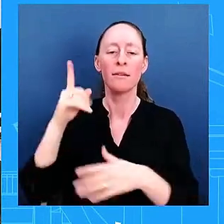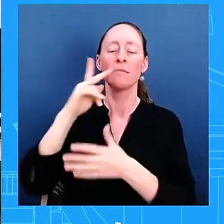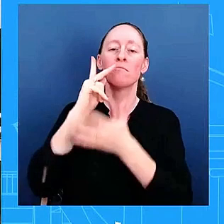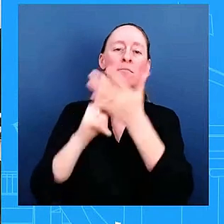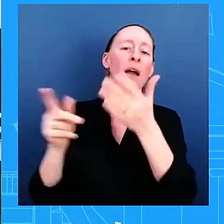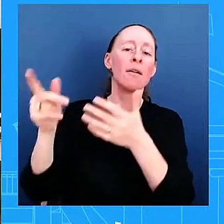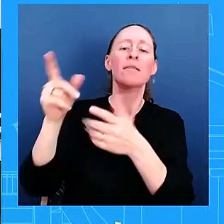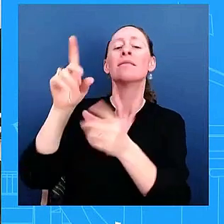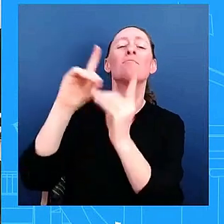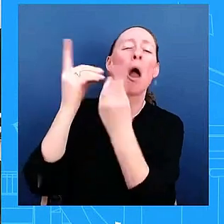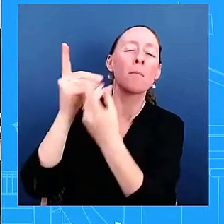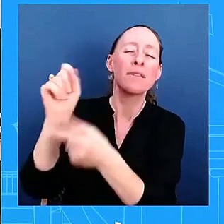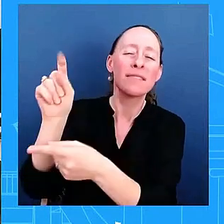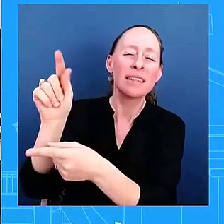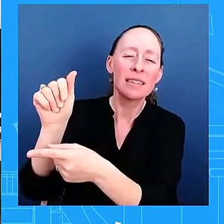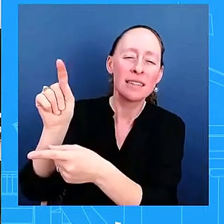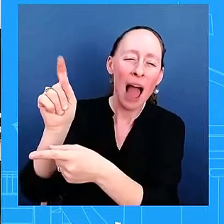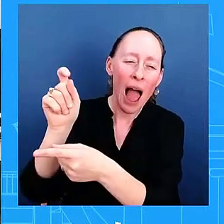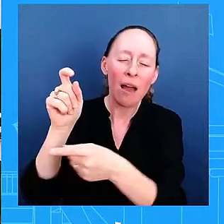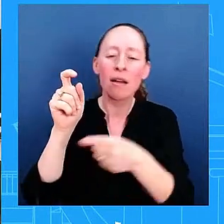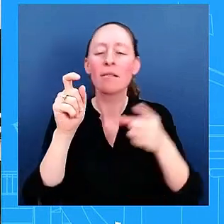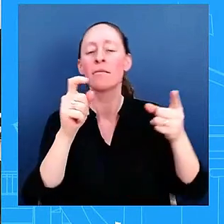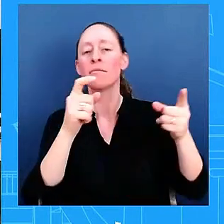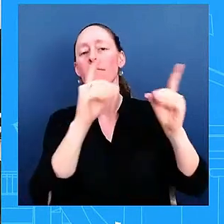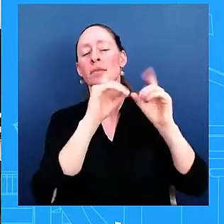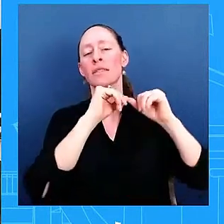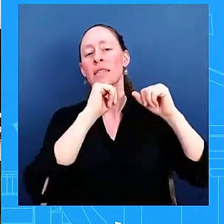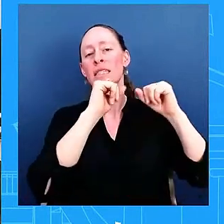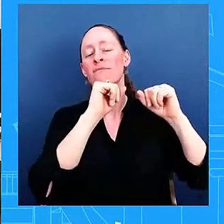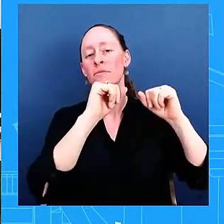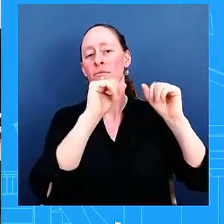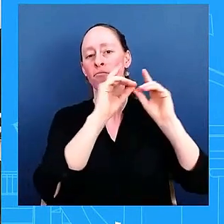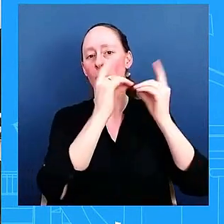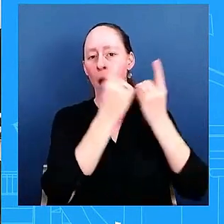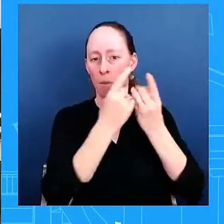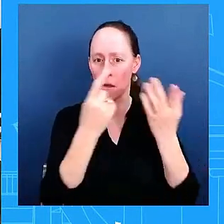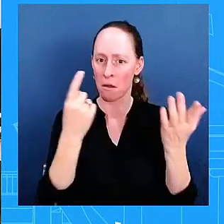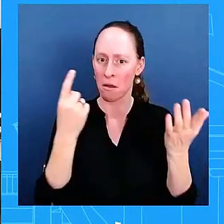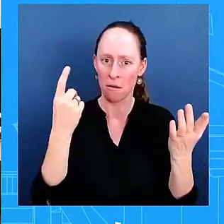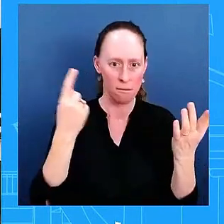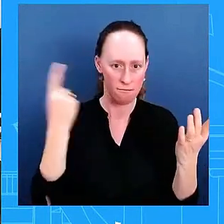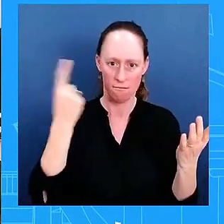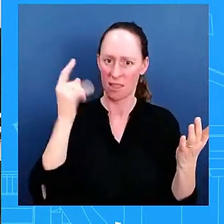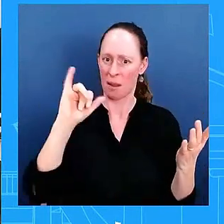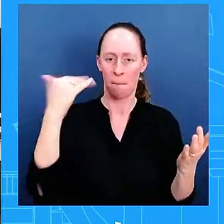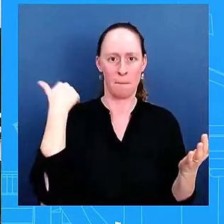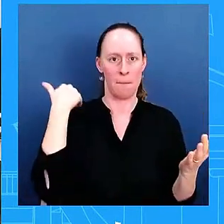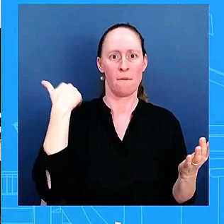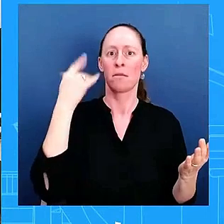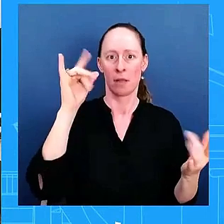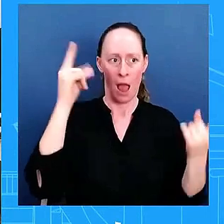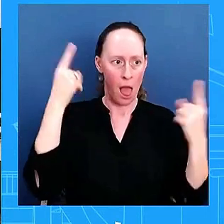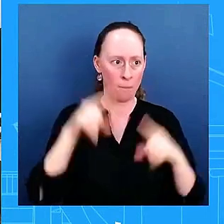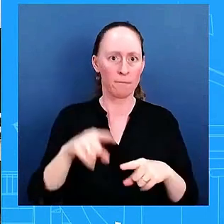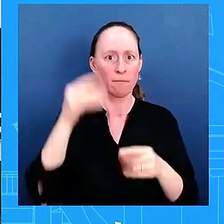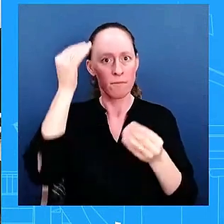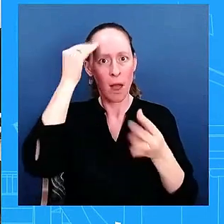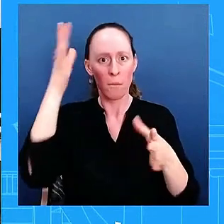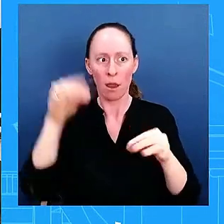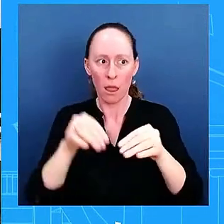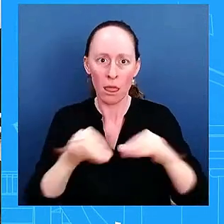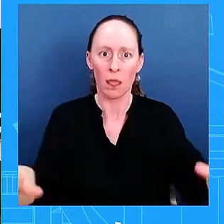guard leap from from a year ago on discord the investigation uh into rob malley uh is there a problem